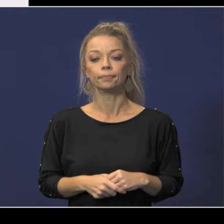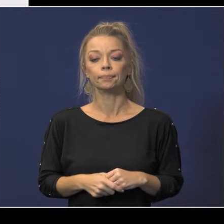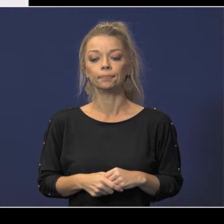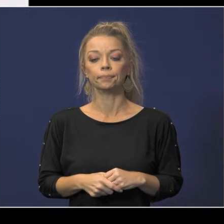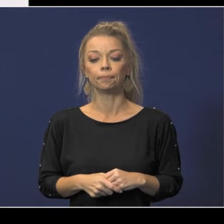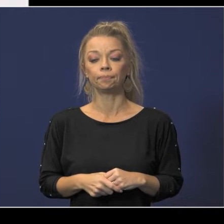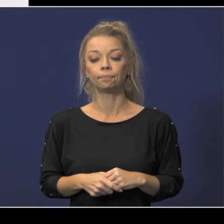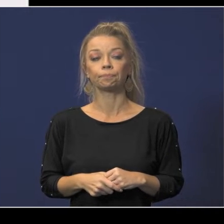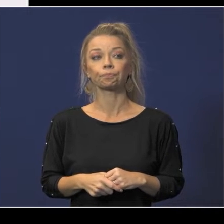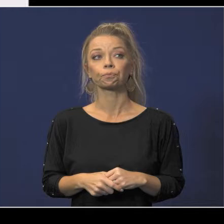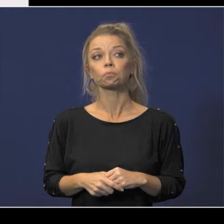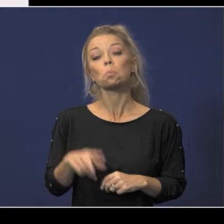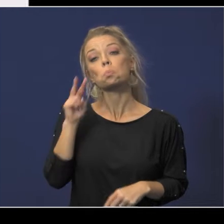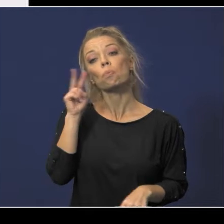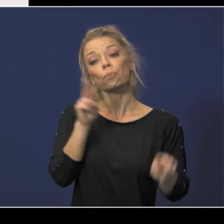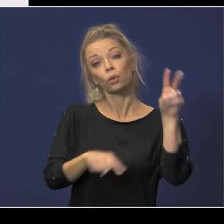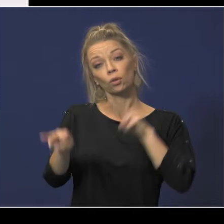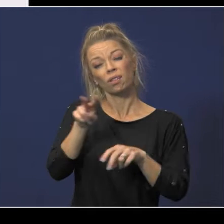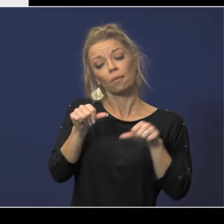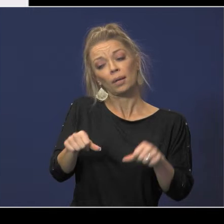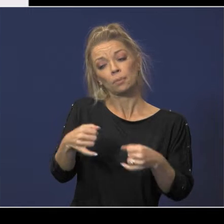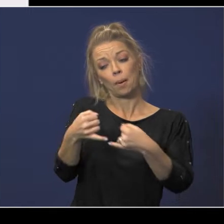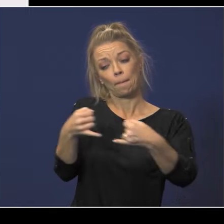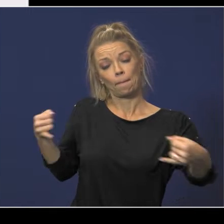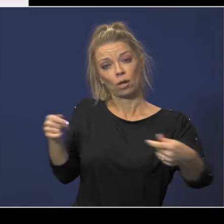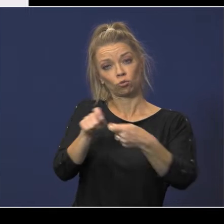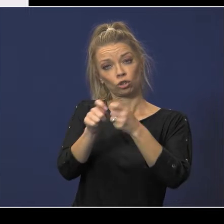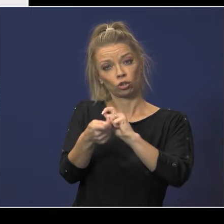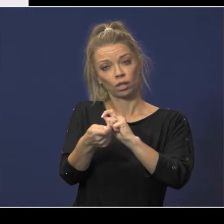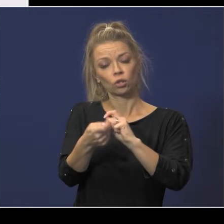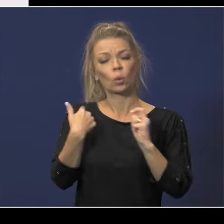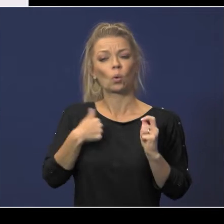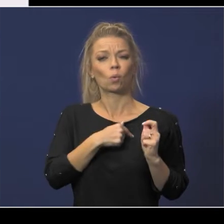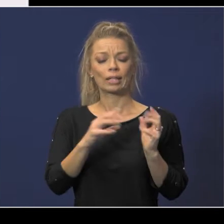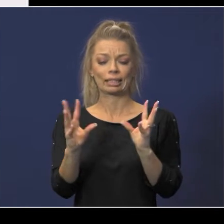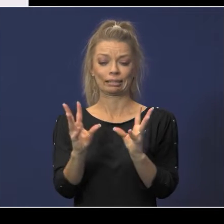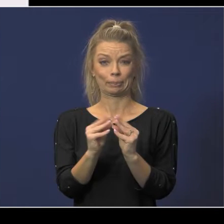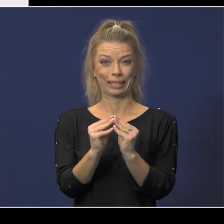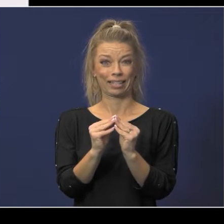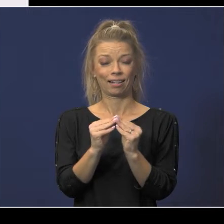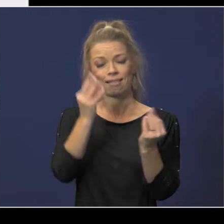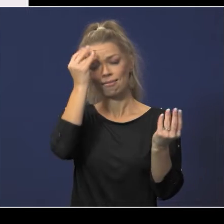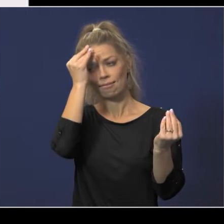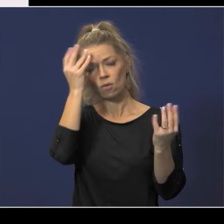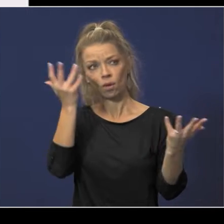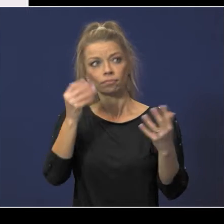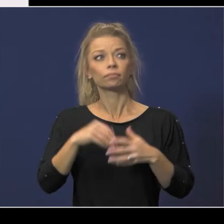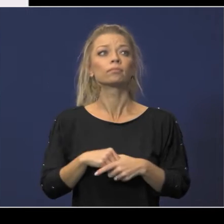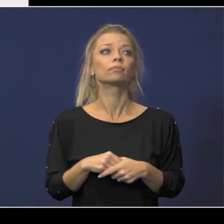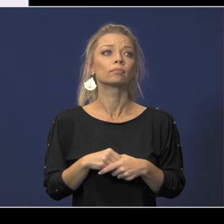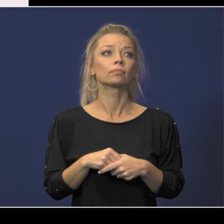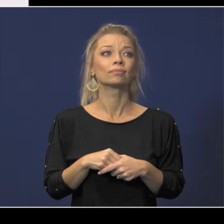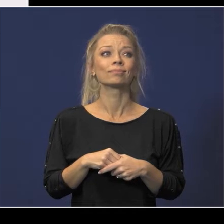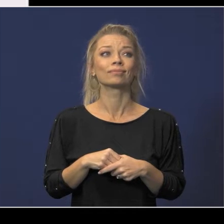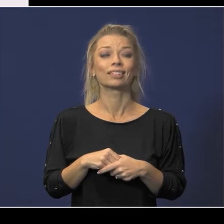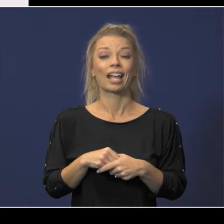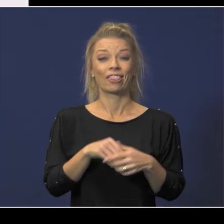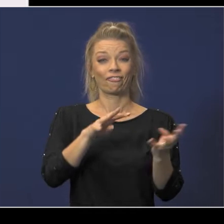when looking at the possible boundary changes the committee considers the following campus feeder systems community